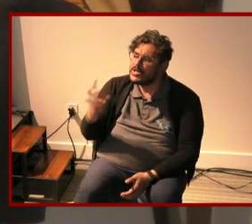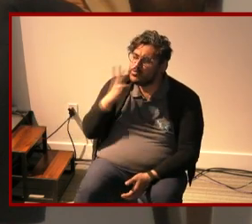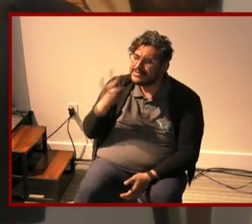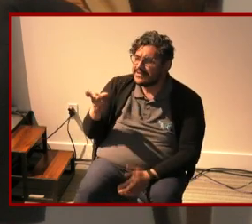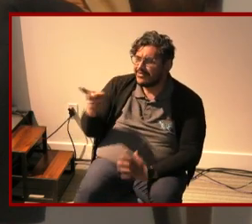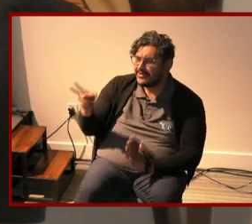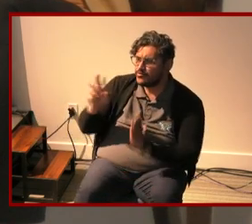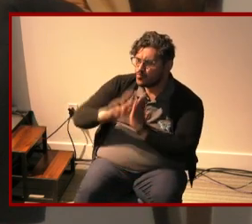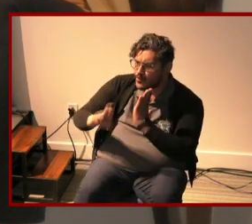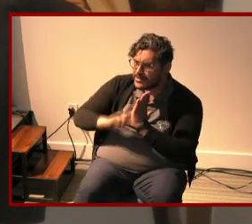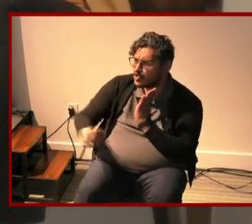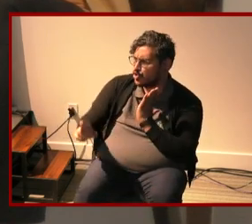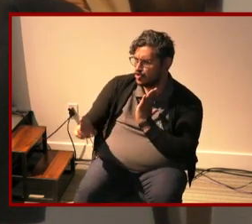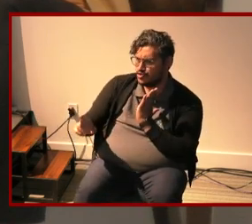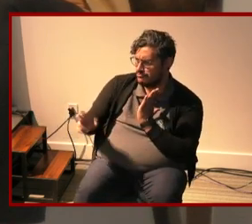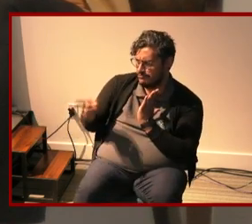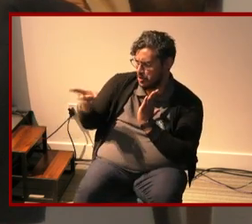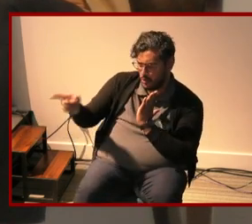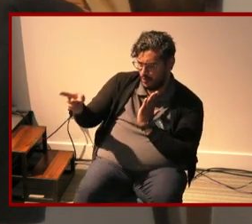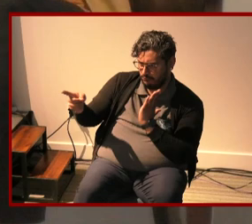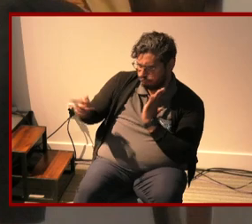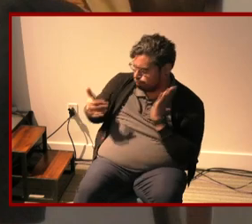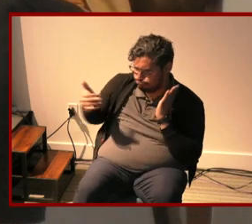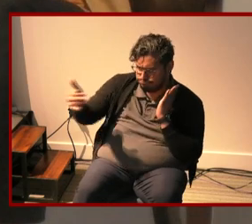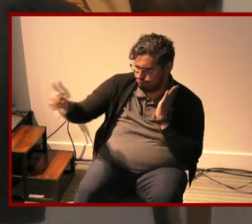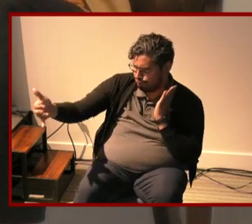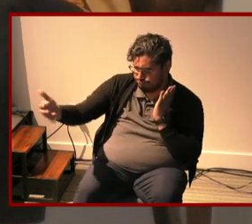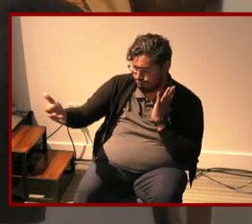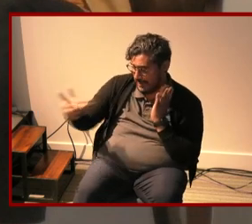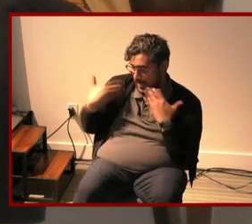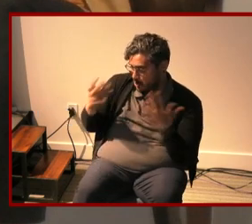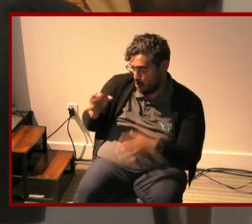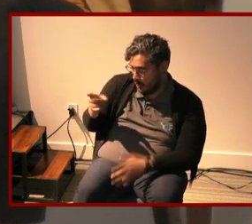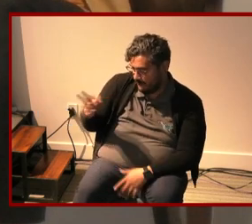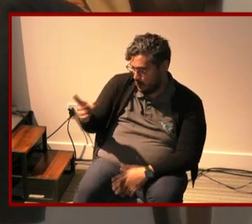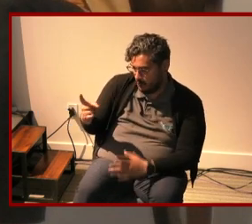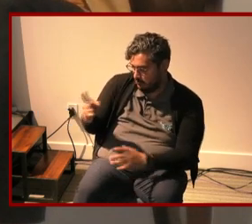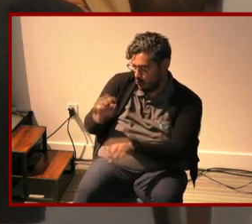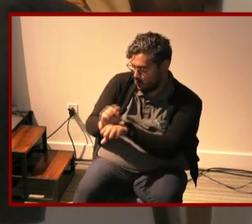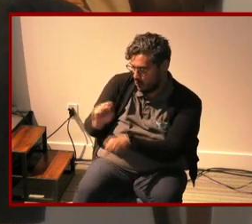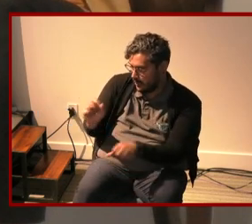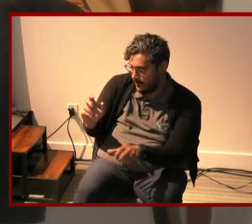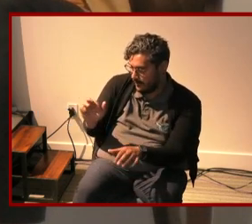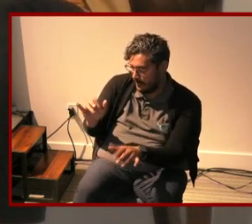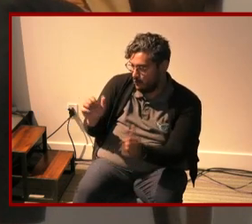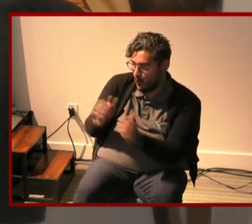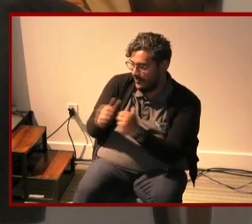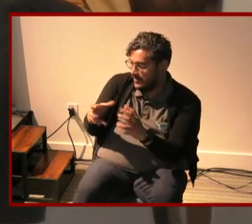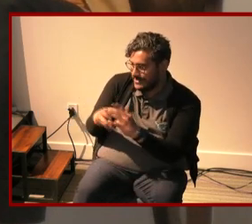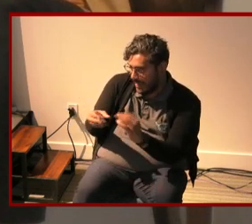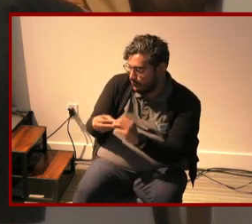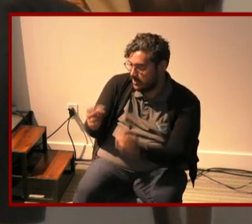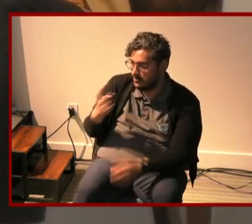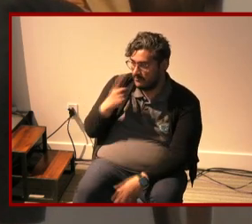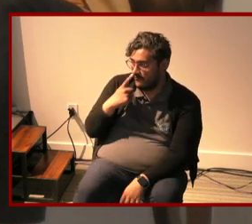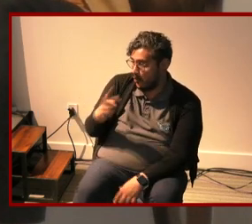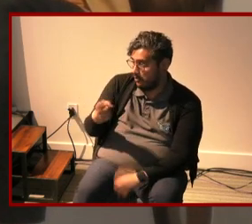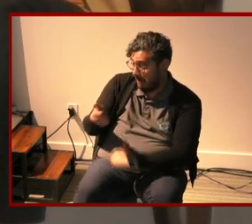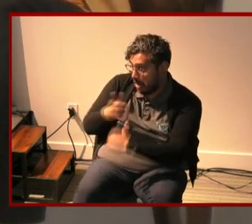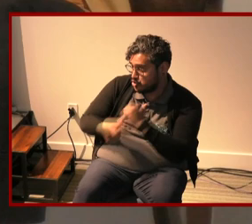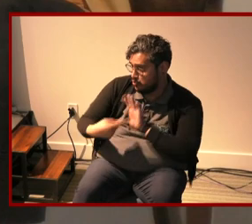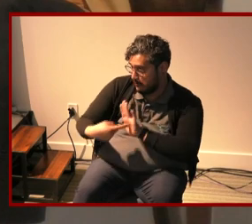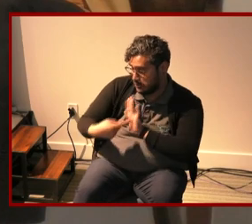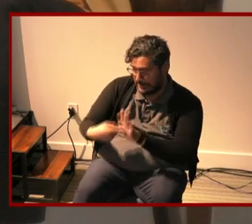research taking you do in i don't know if you've done any work around narratives of the underrepresented